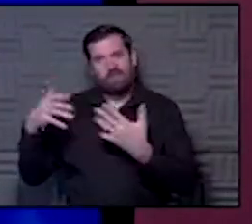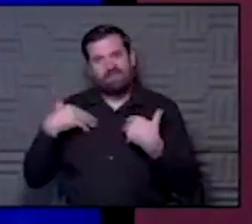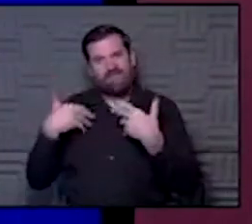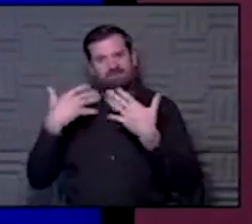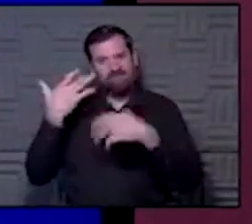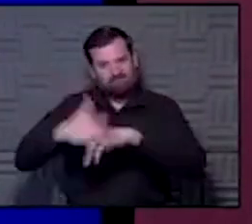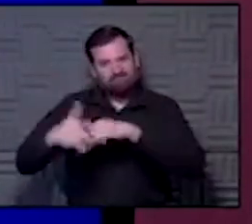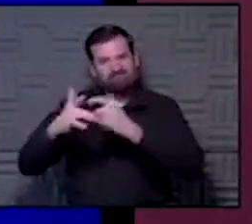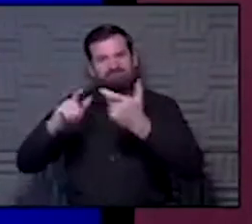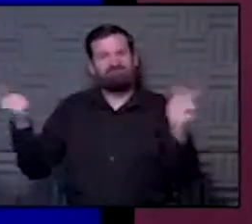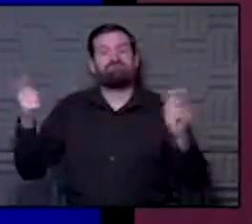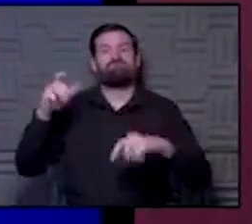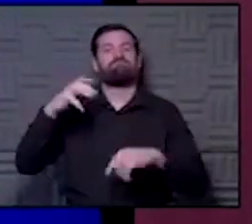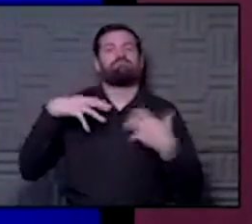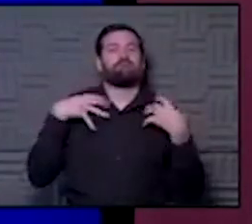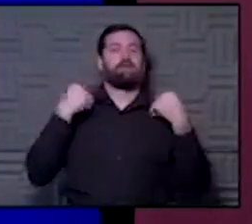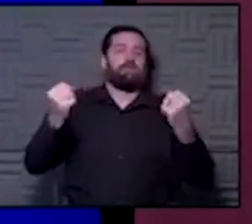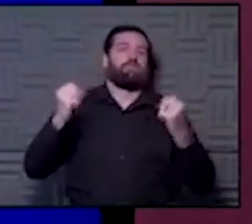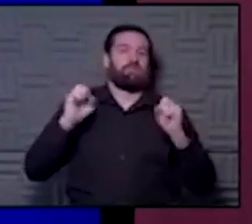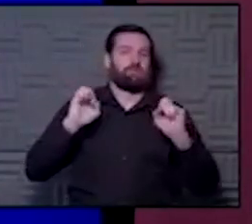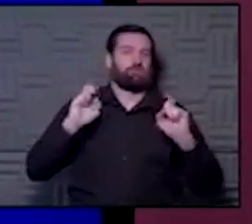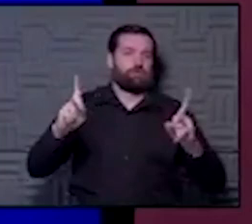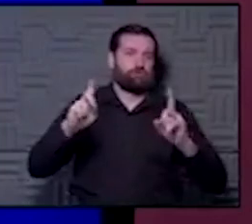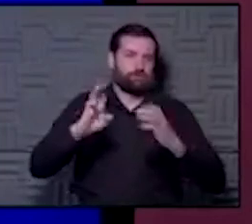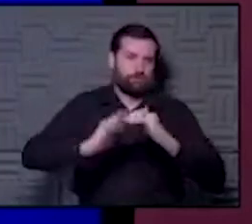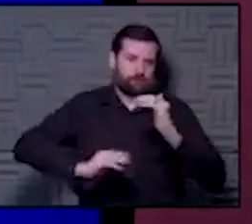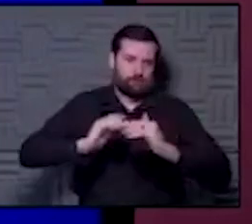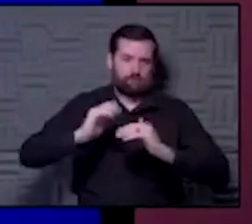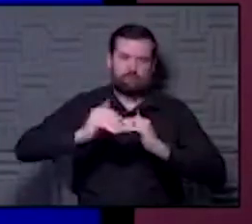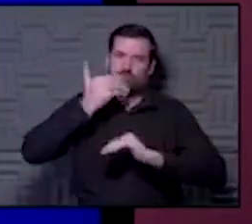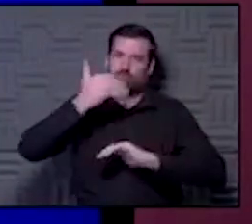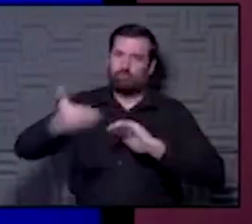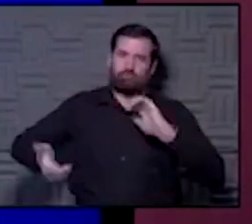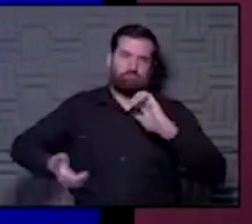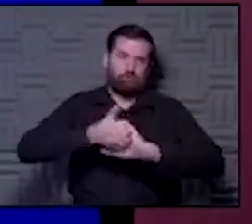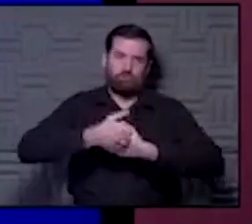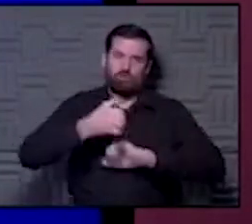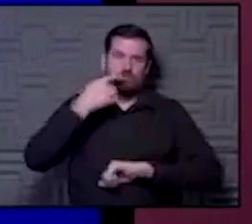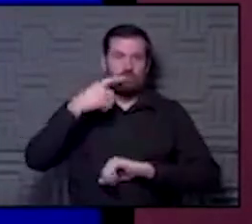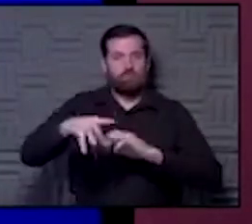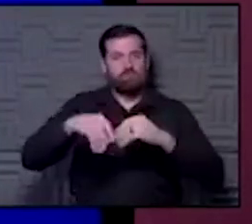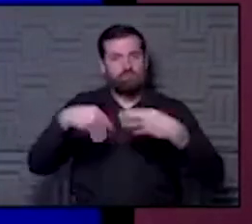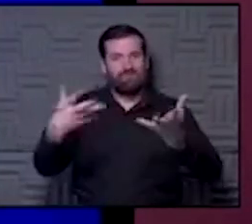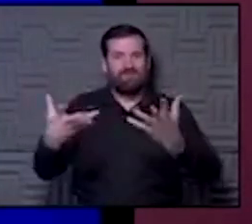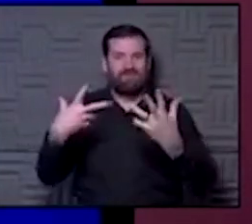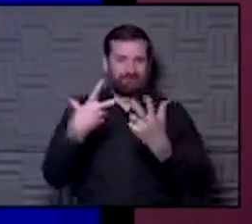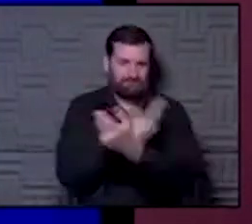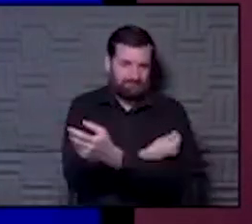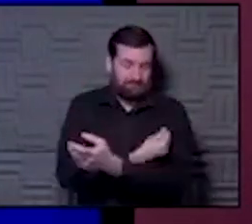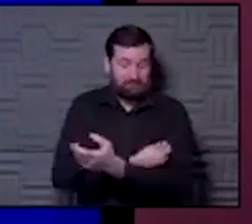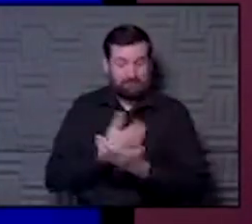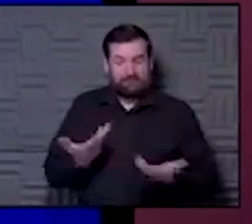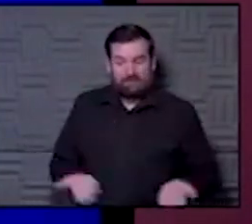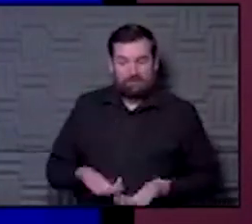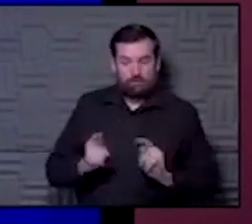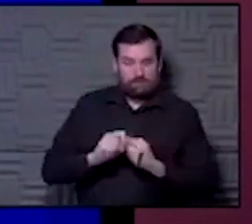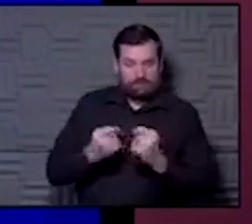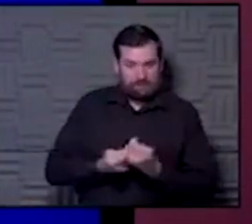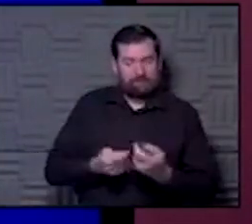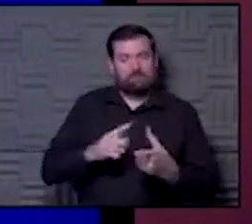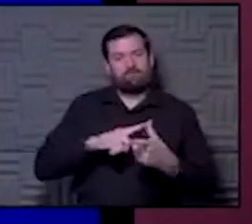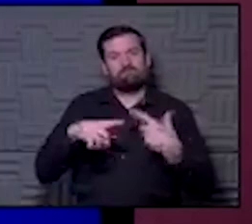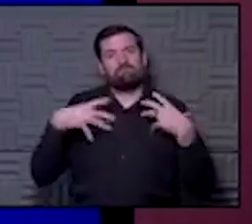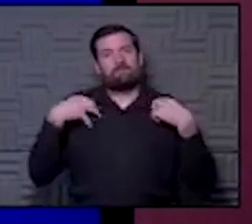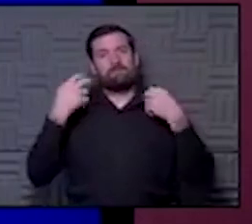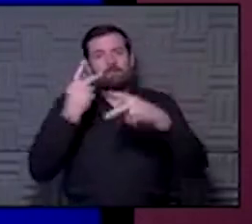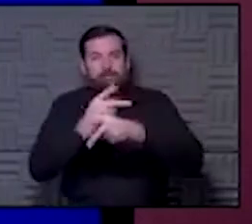health education building. So I think that's going to be a great partnership and help us to get a lot of people vaccinated, beginning with our own teams here and moving on to healthcare workers